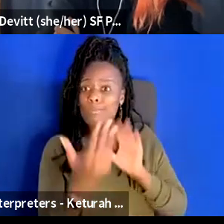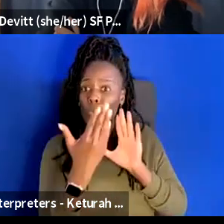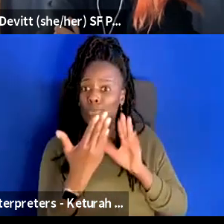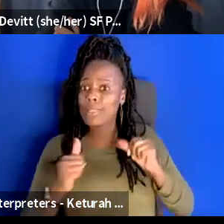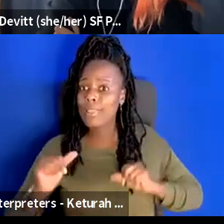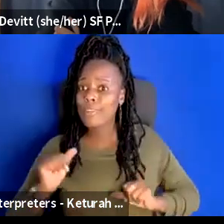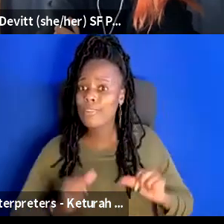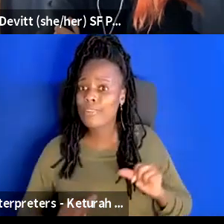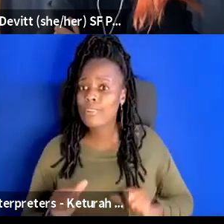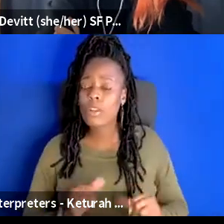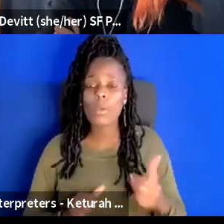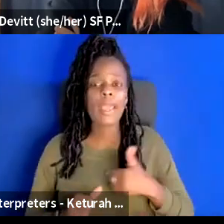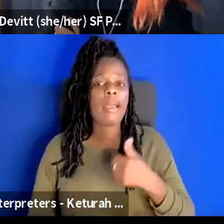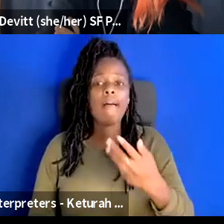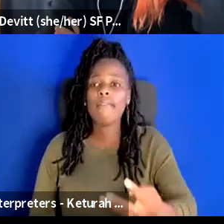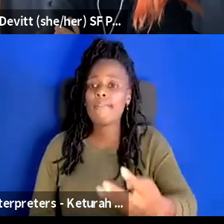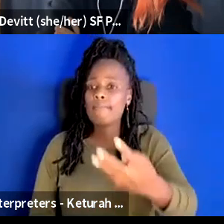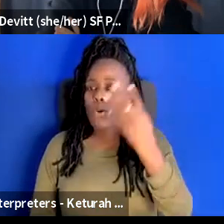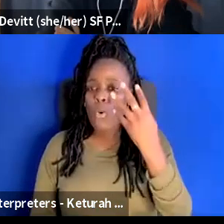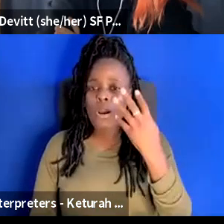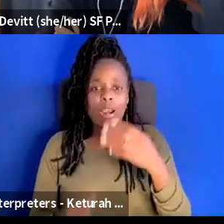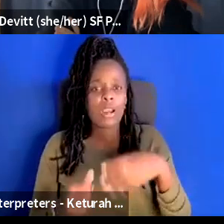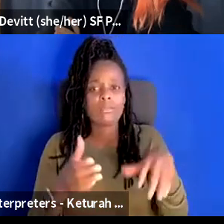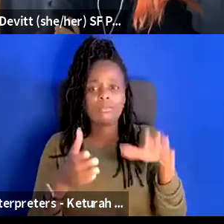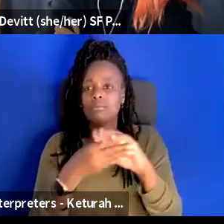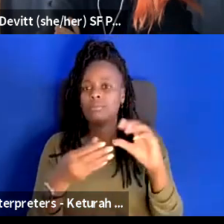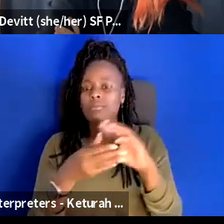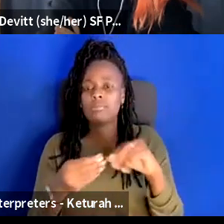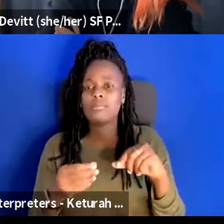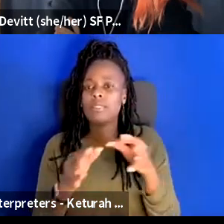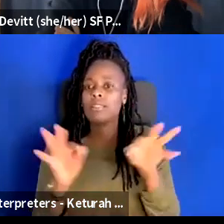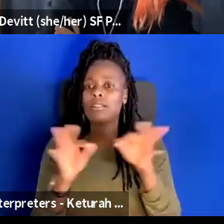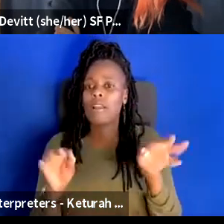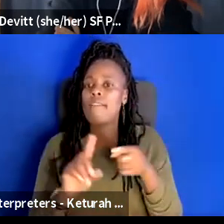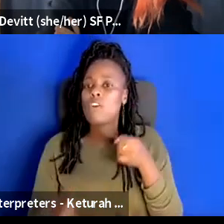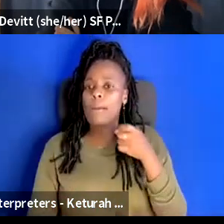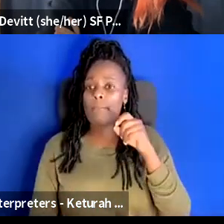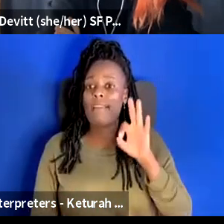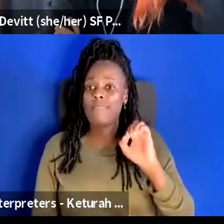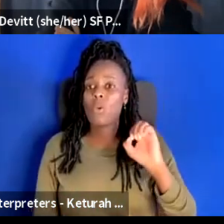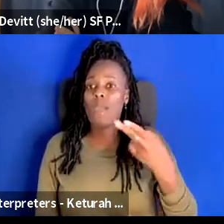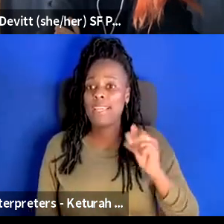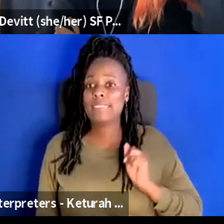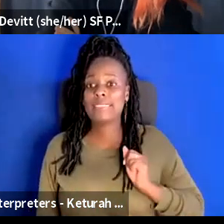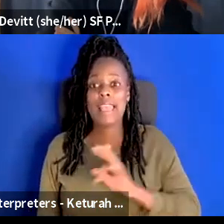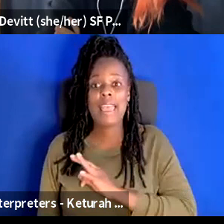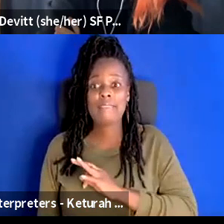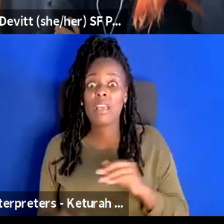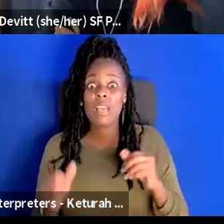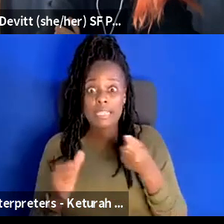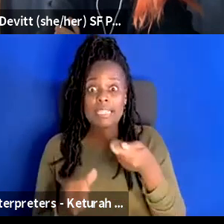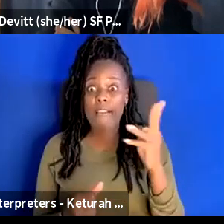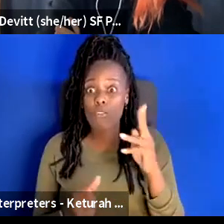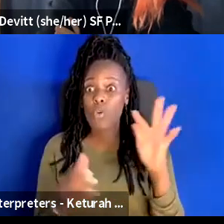we just had four testimonials from front of front of house staff three of them mentioned race and I I'm going to point out I did not say race we're just talking about policing